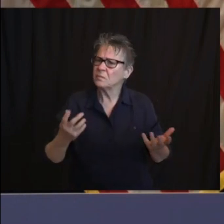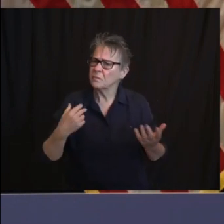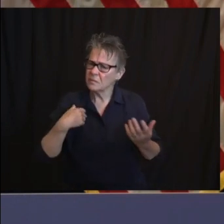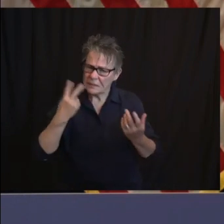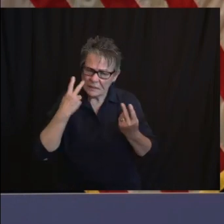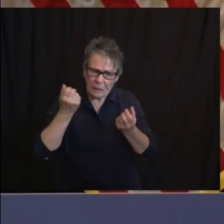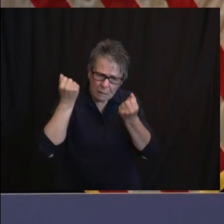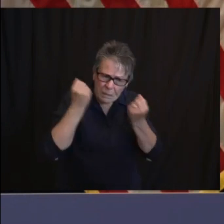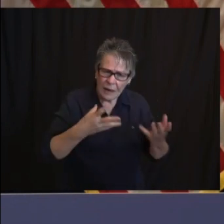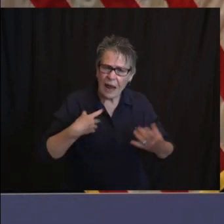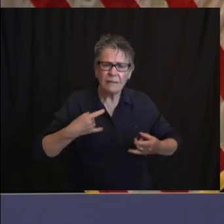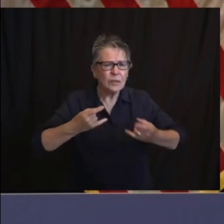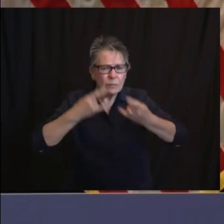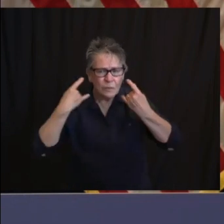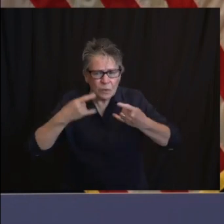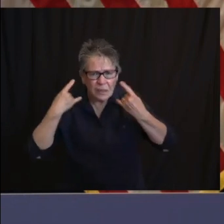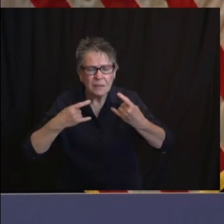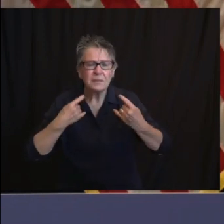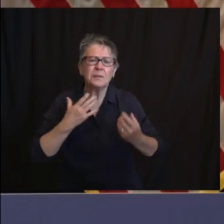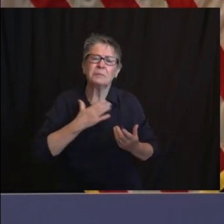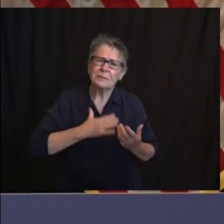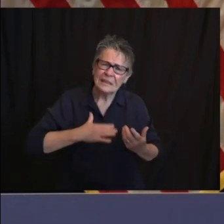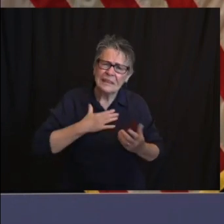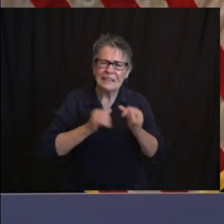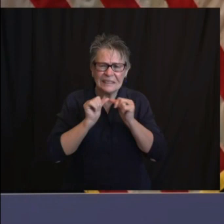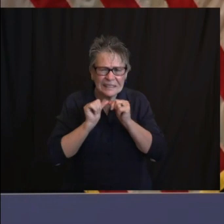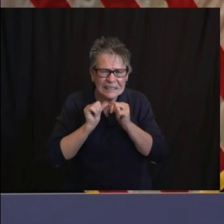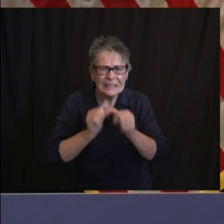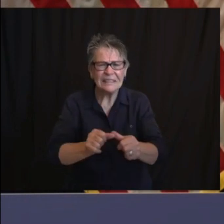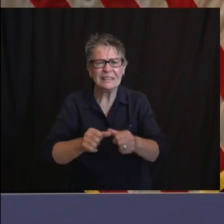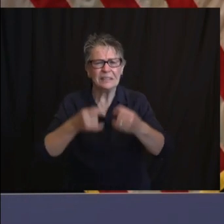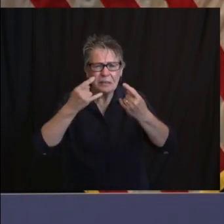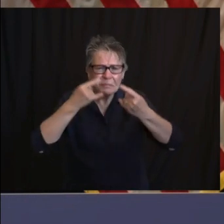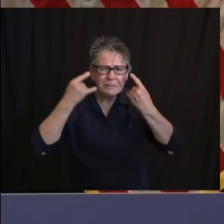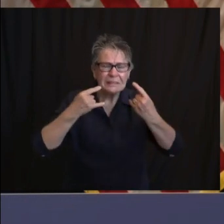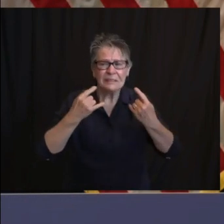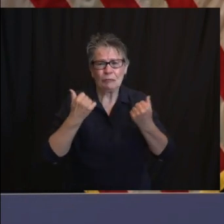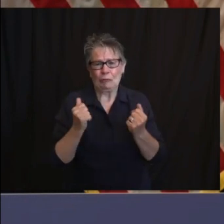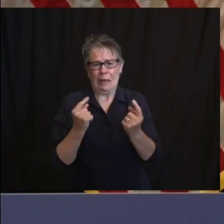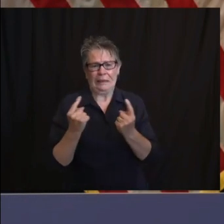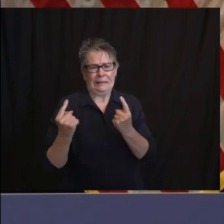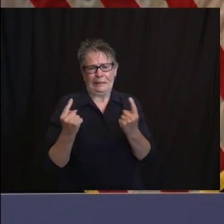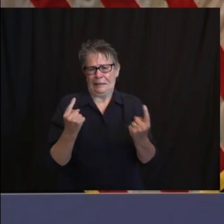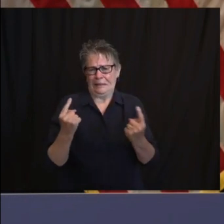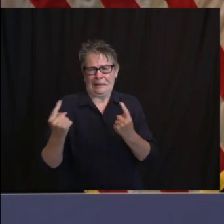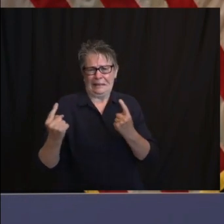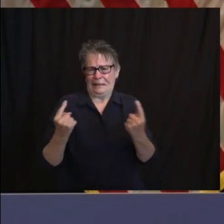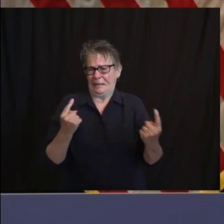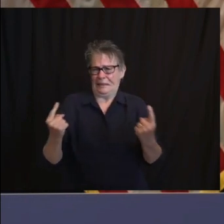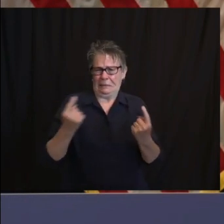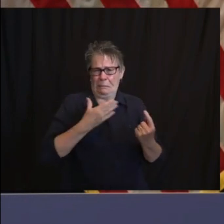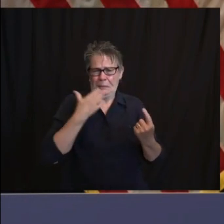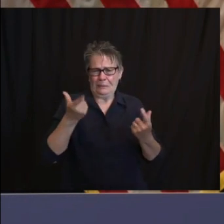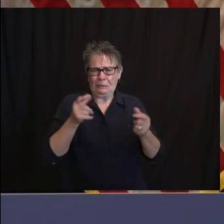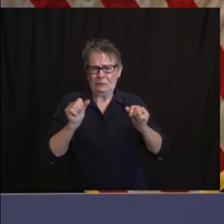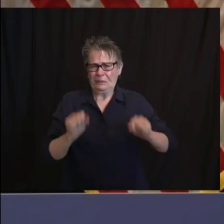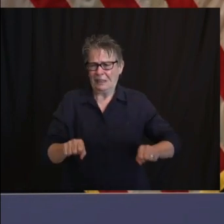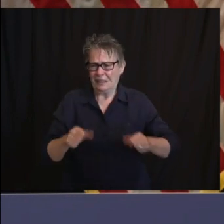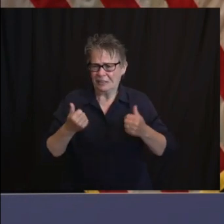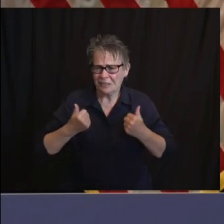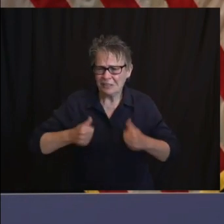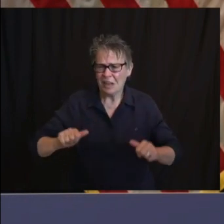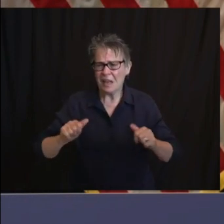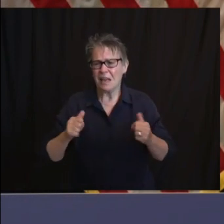cover your face and keep your distance as best you can. That still does matter, and we want folks to do the best they